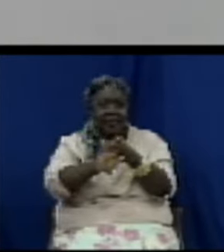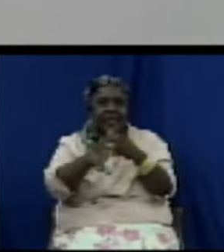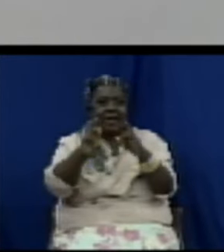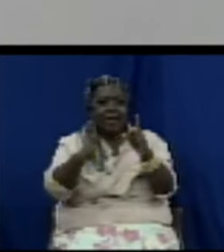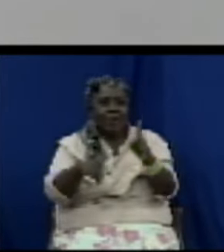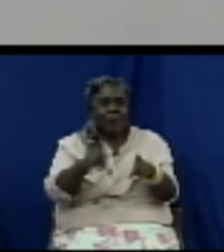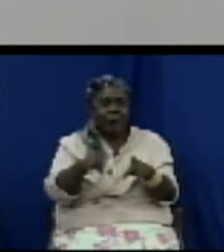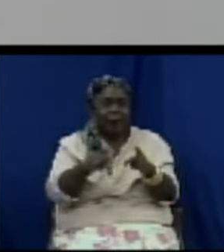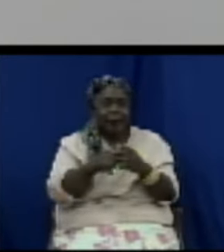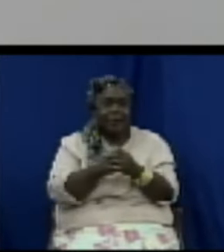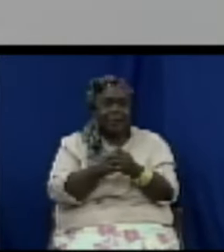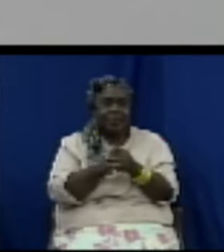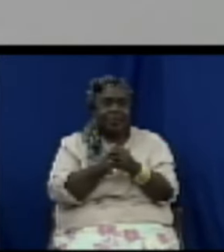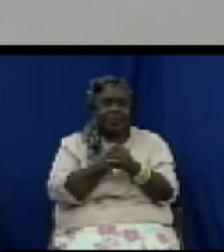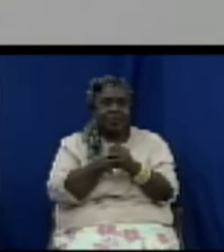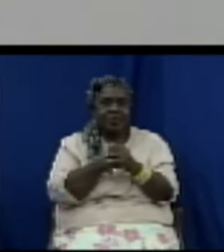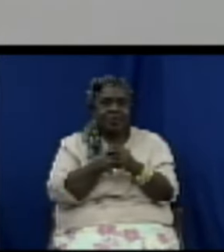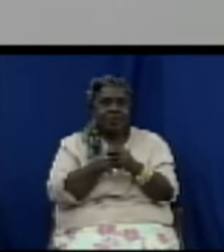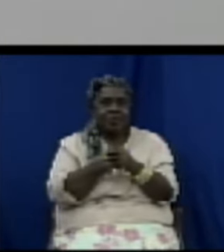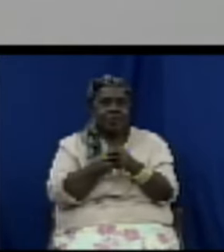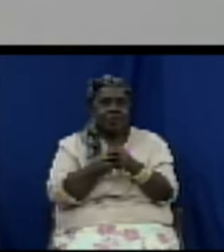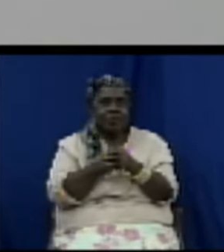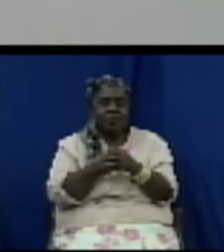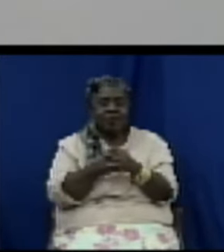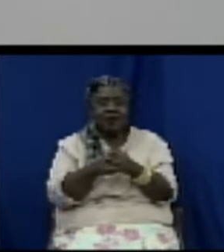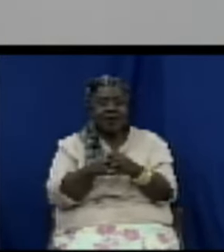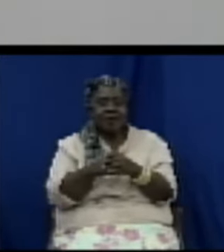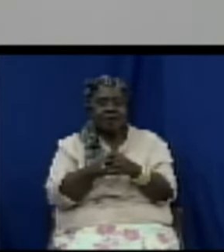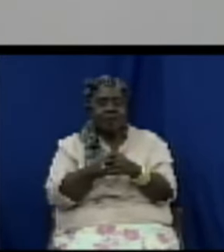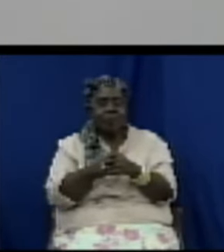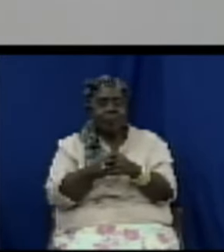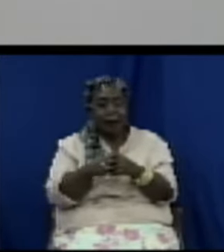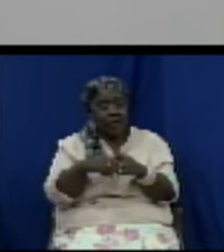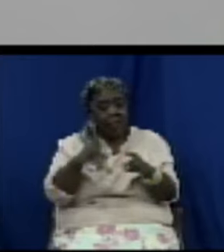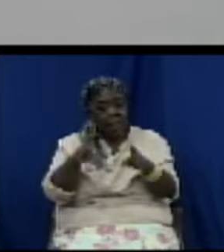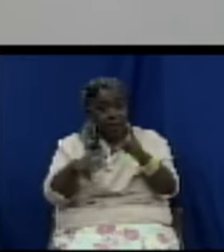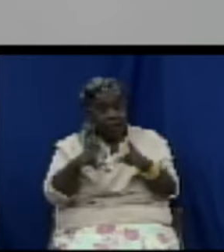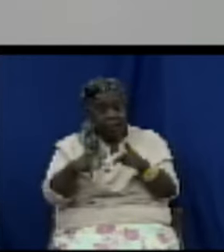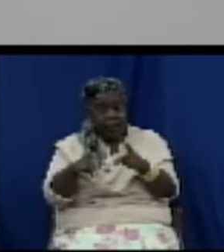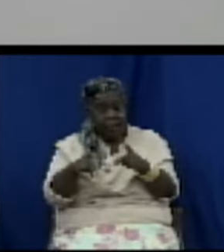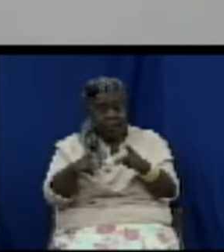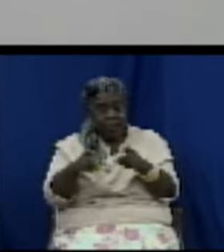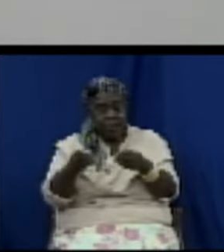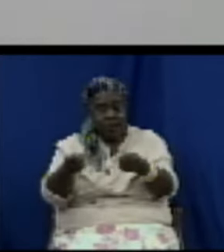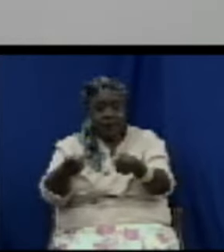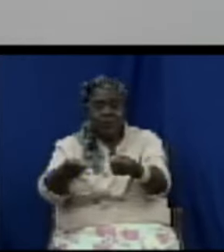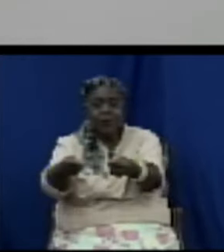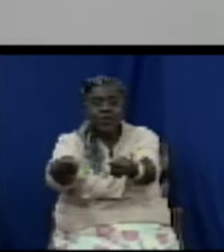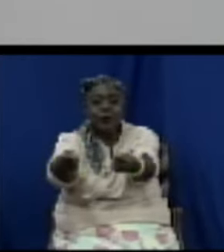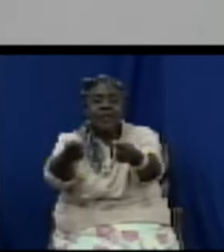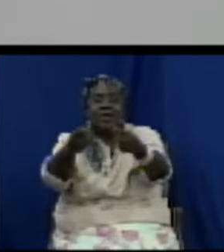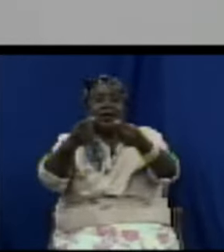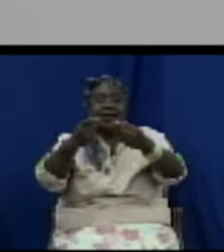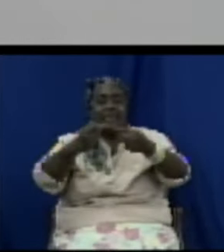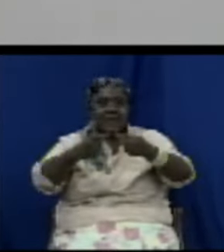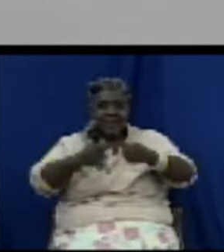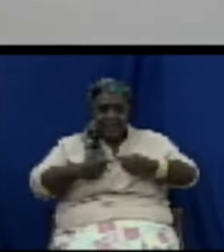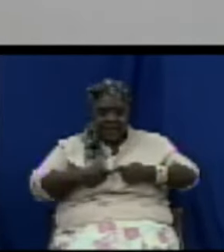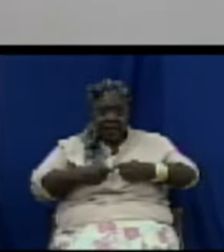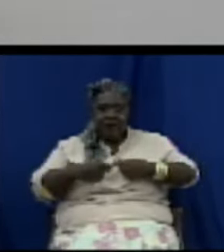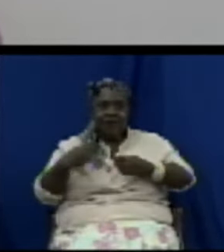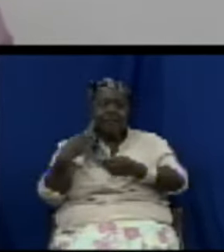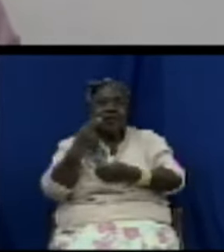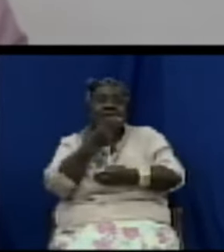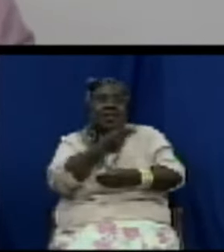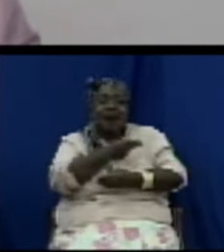as I want to echo the sentiments of the move of the bill the suppliers must be educated as well because some persons are acting and not really aware